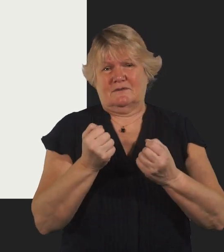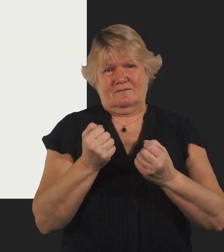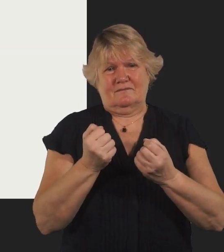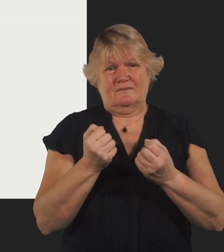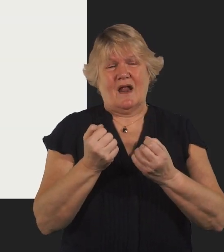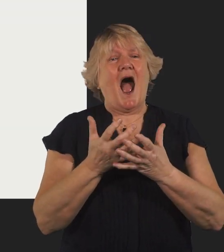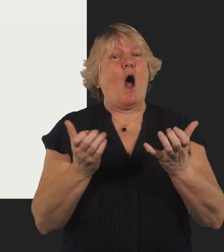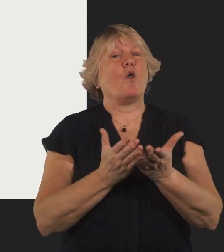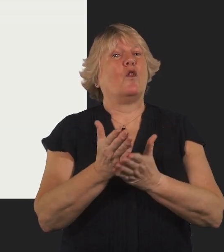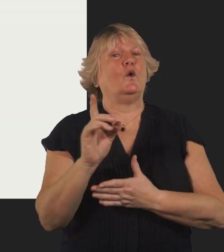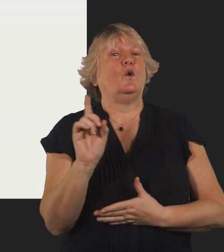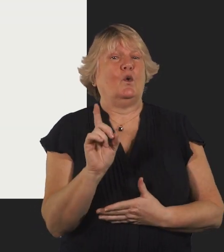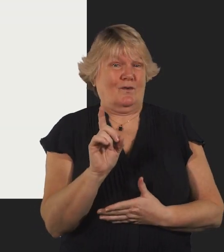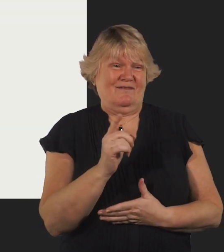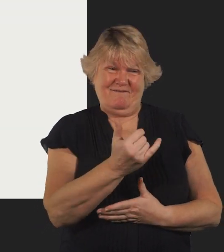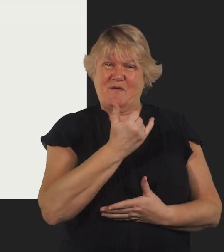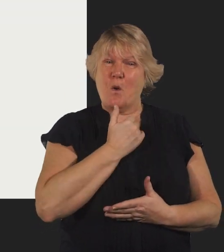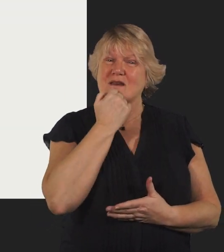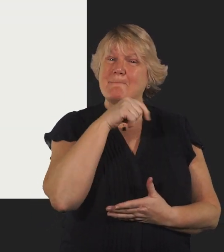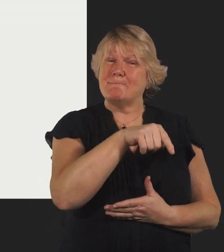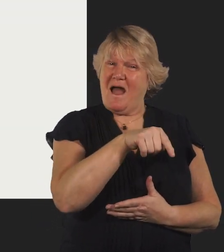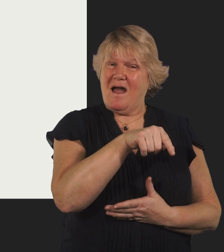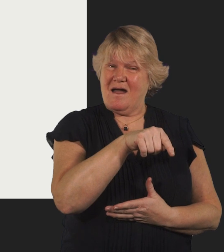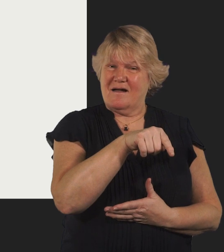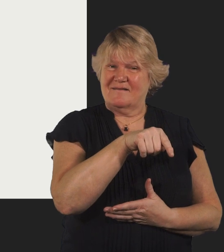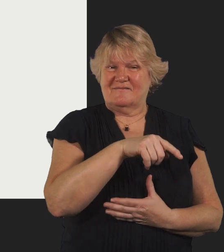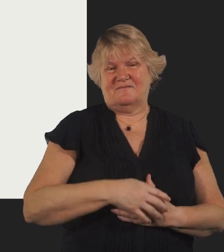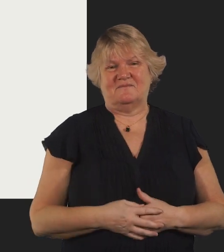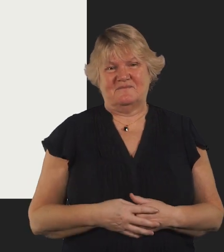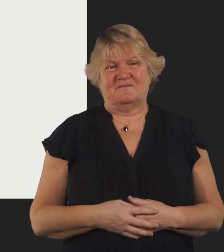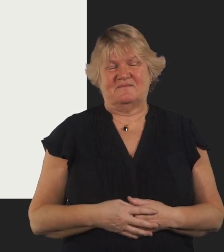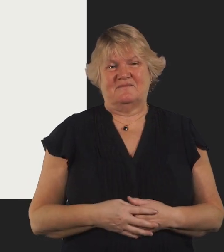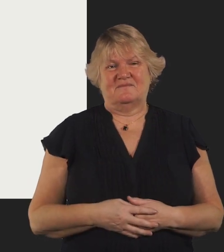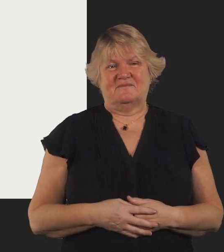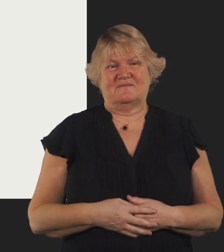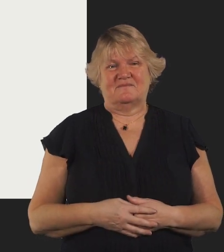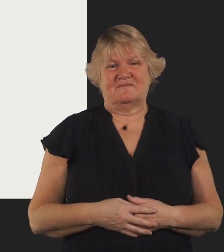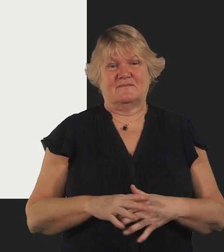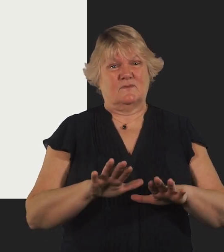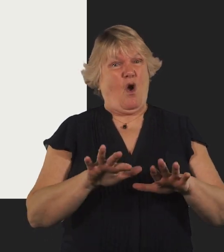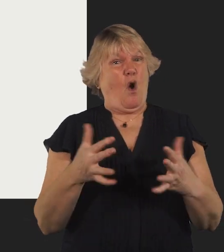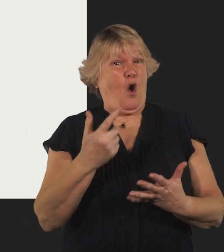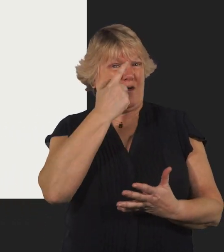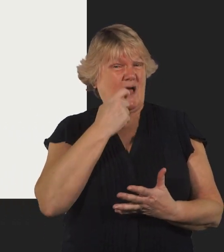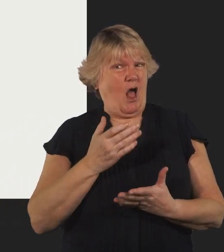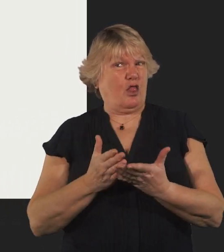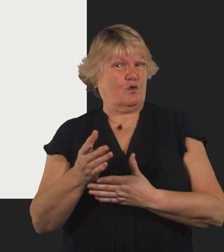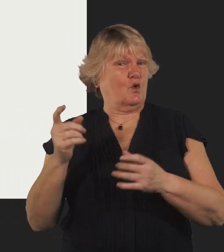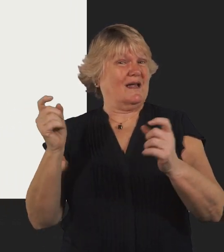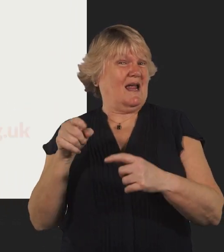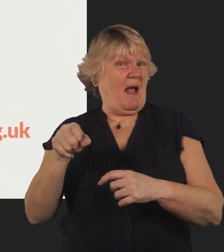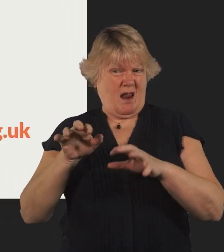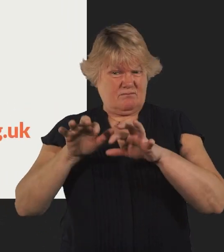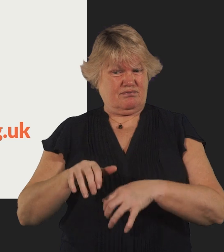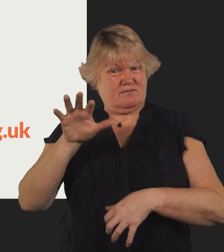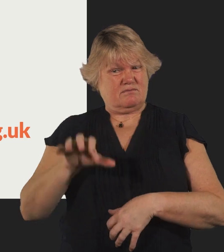by calling 0345 60 00 459, by